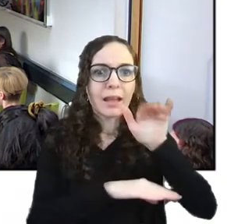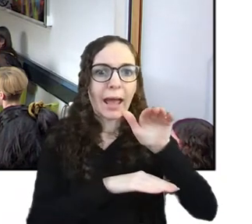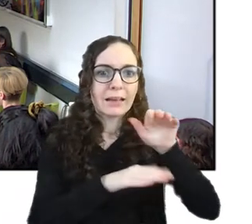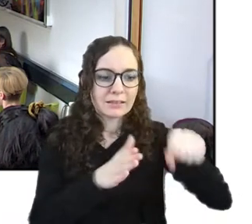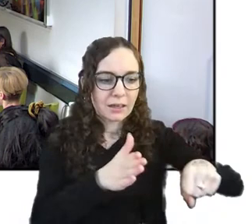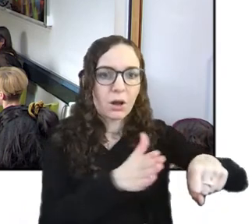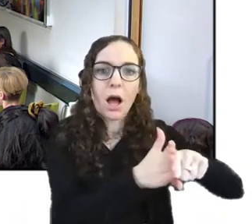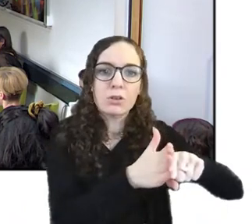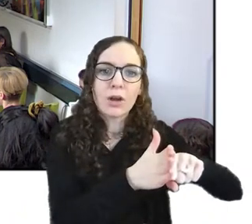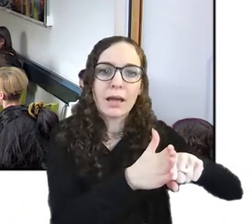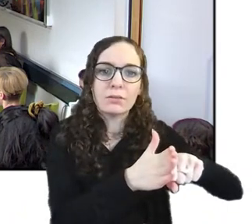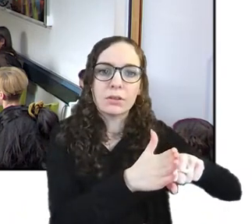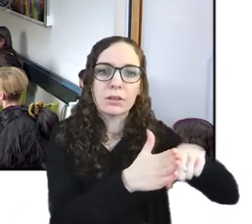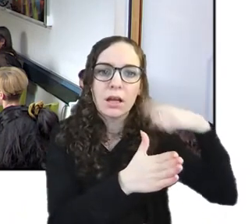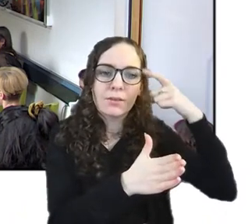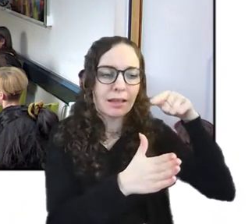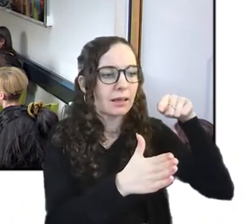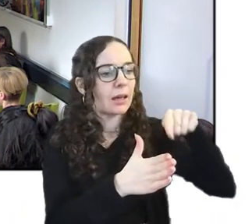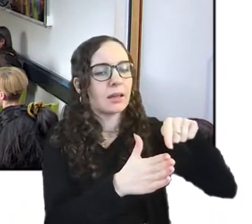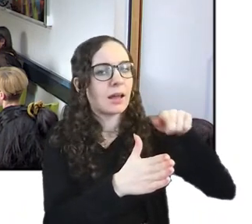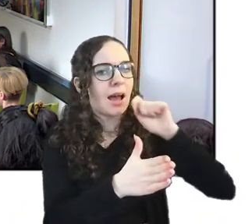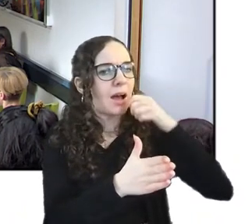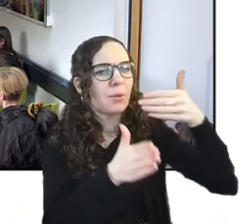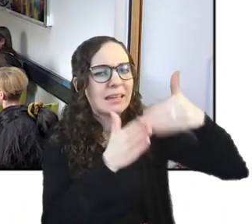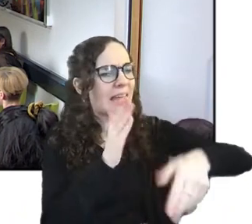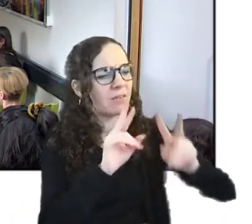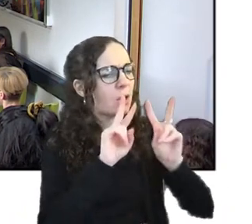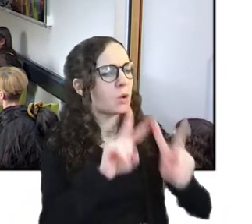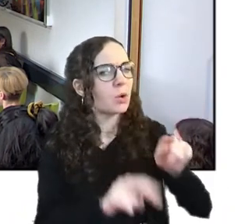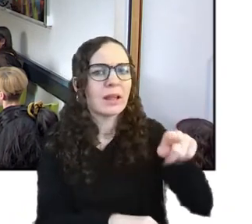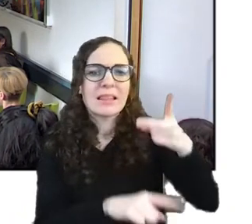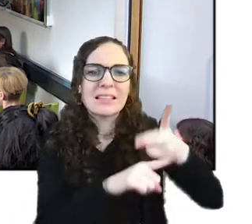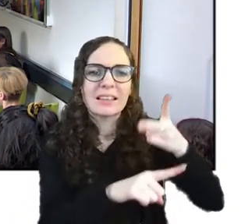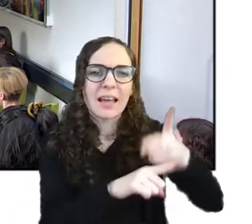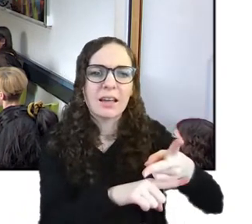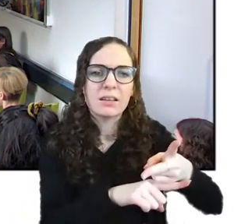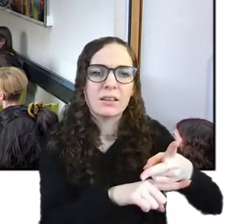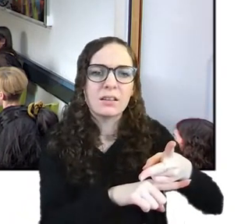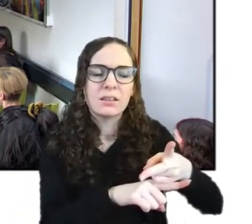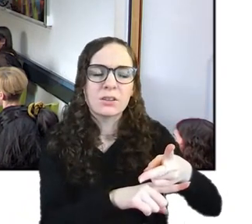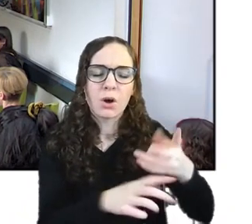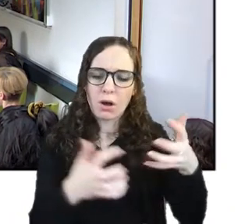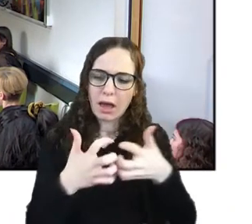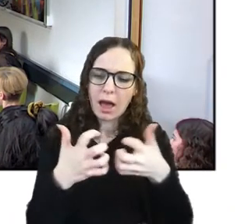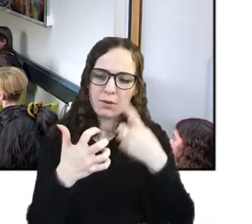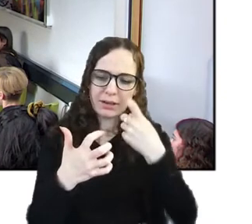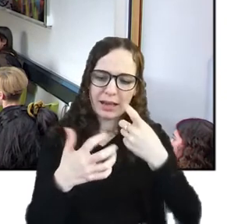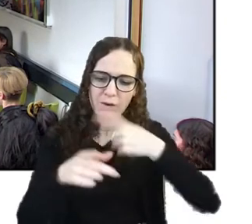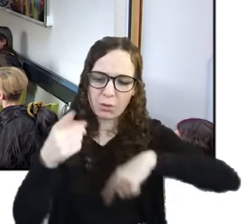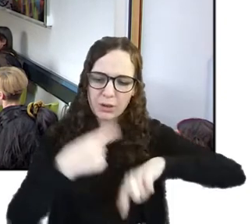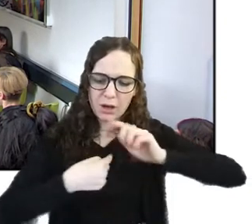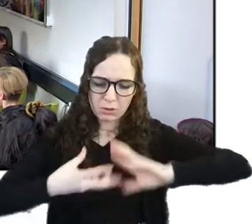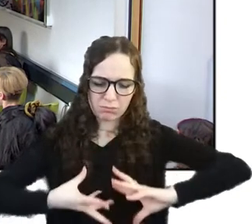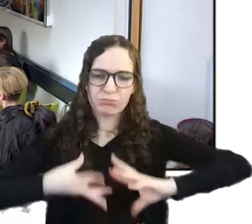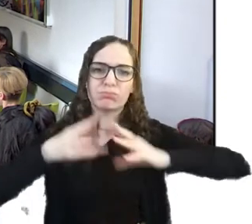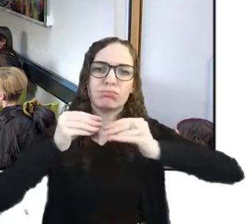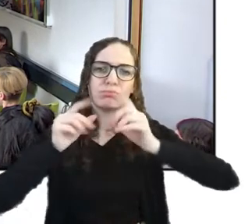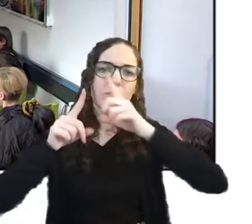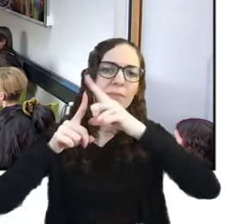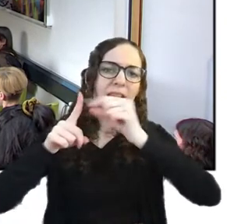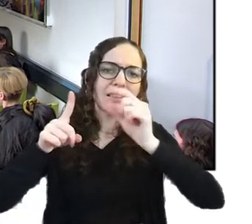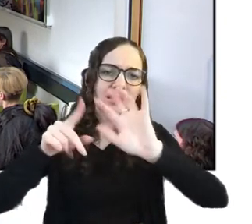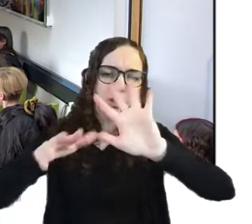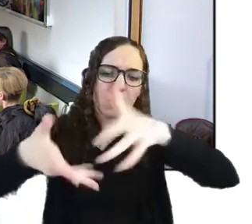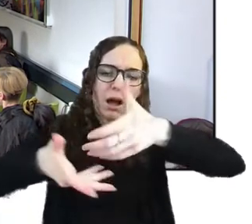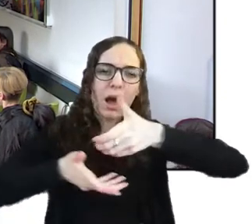look at those again and i was just wondering if you had any thoughts on kind of curating our digital archives and we obviously we probably can't